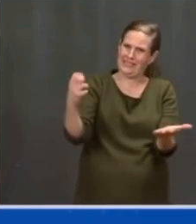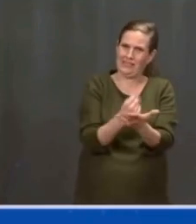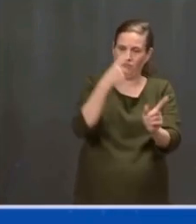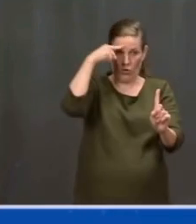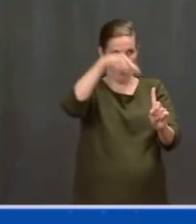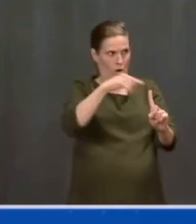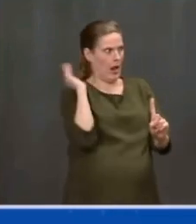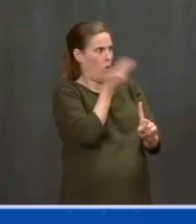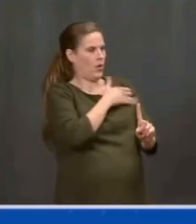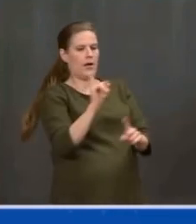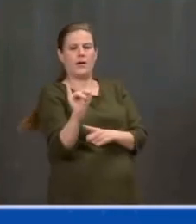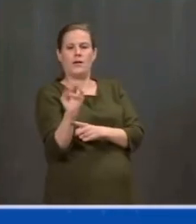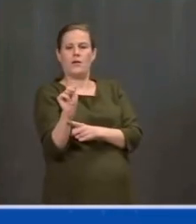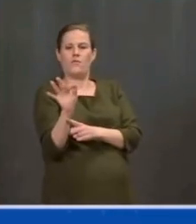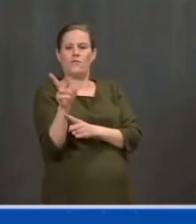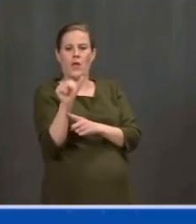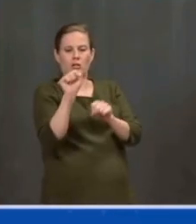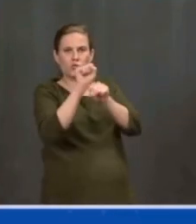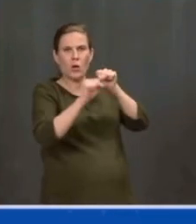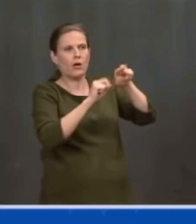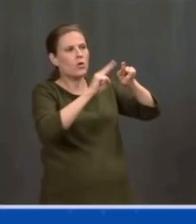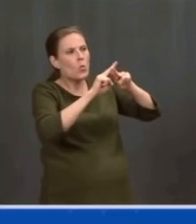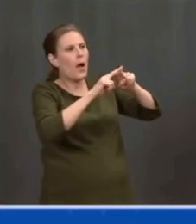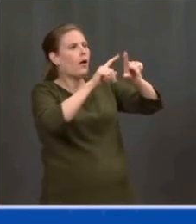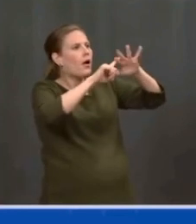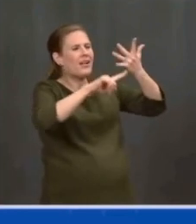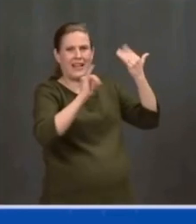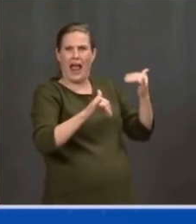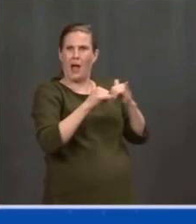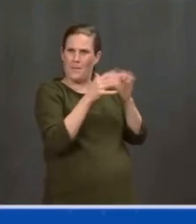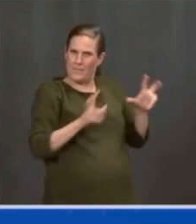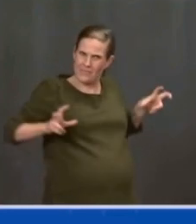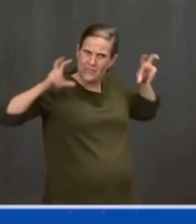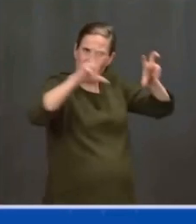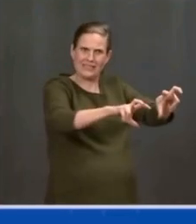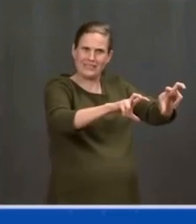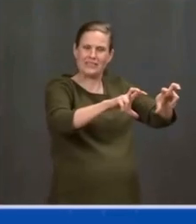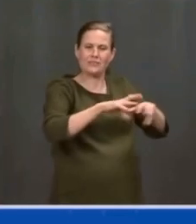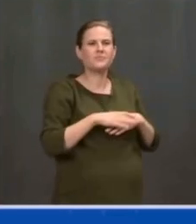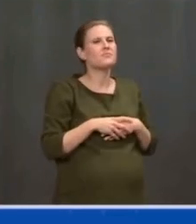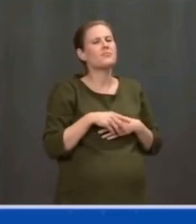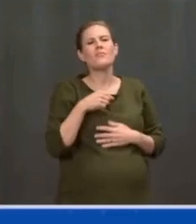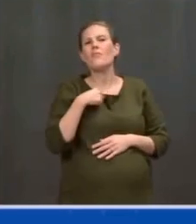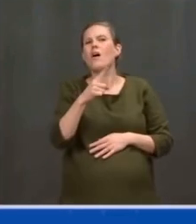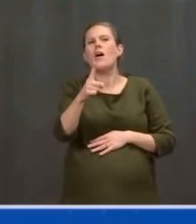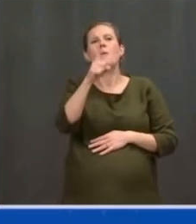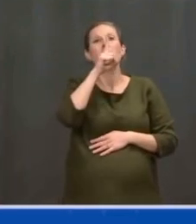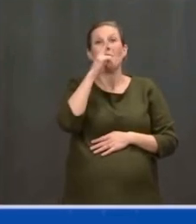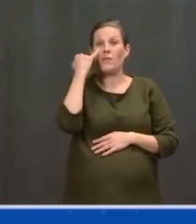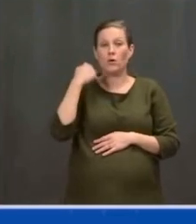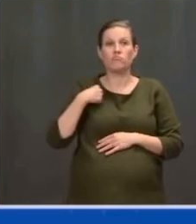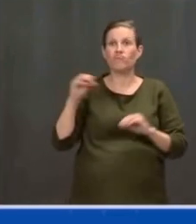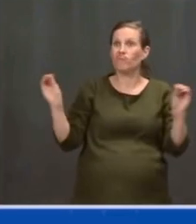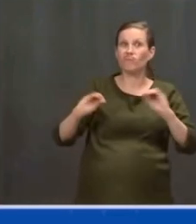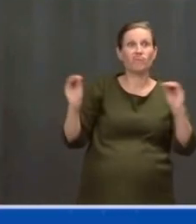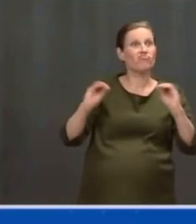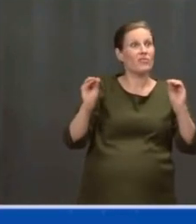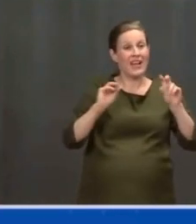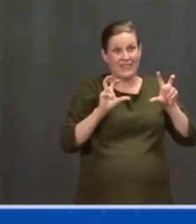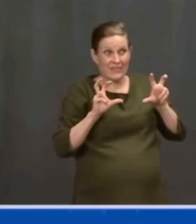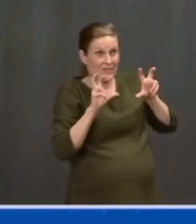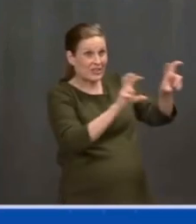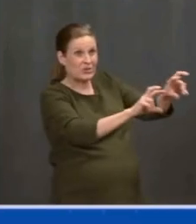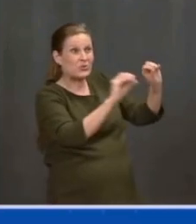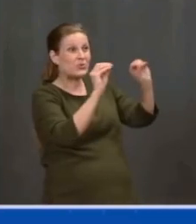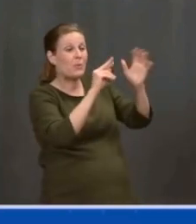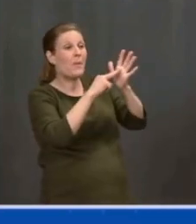adds to our debt and effectively puts our children at a disadvantage relative to our competitors. That's what crumbling infrastructure